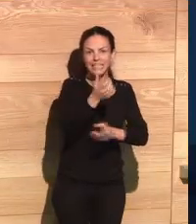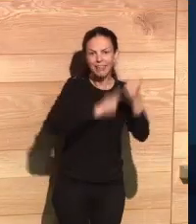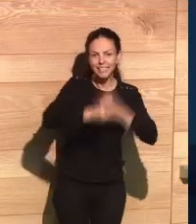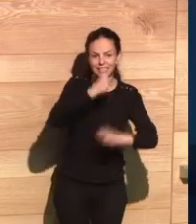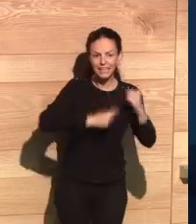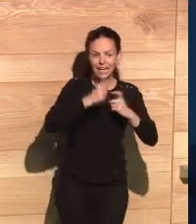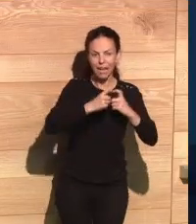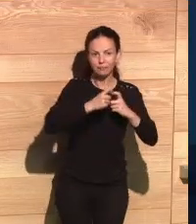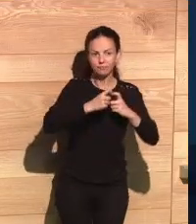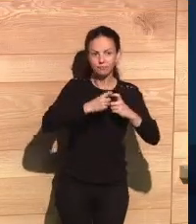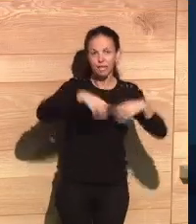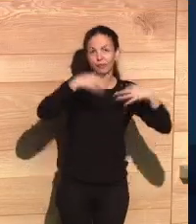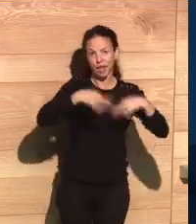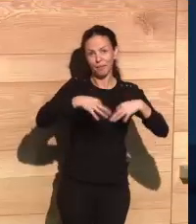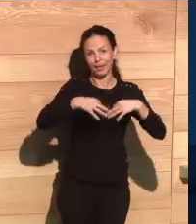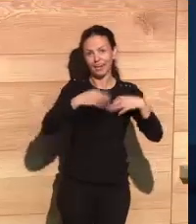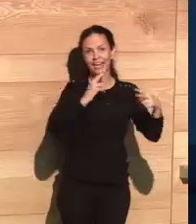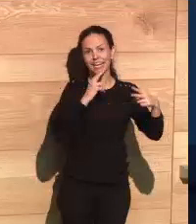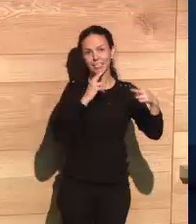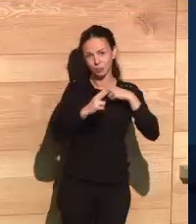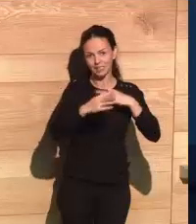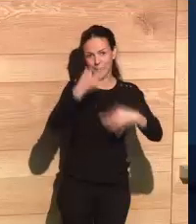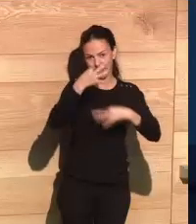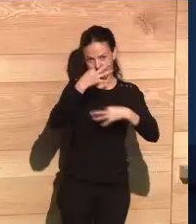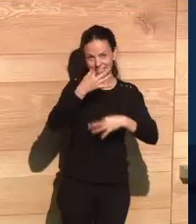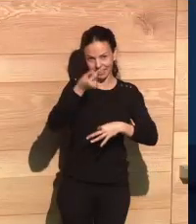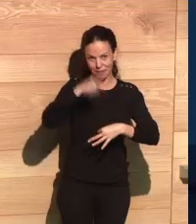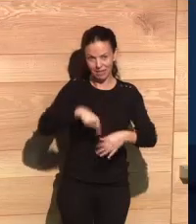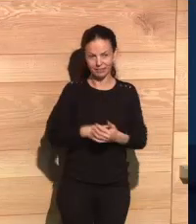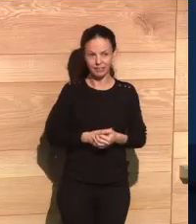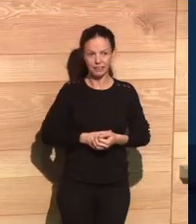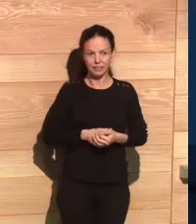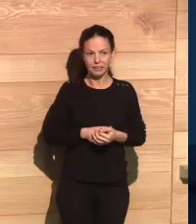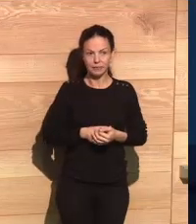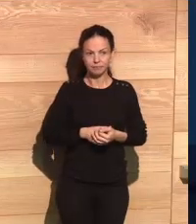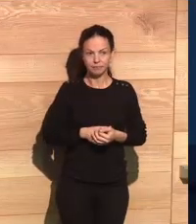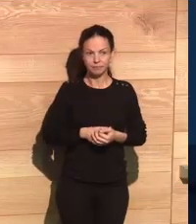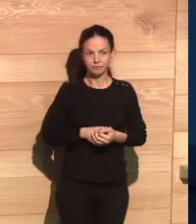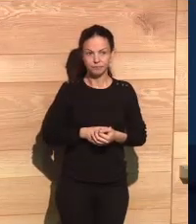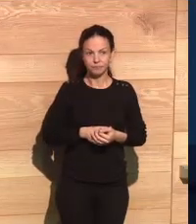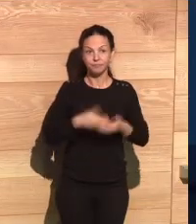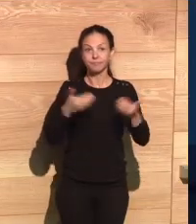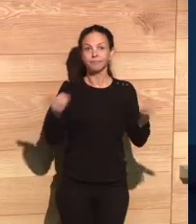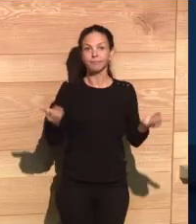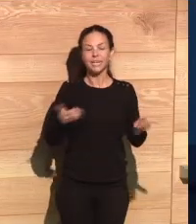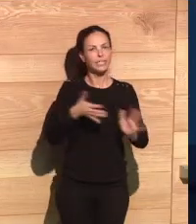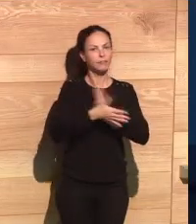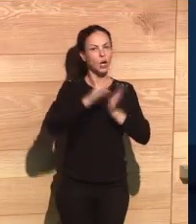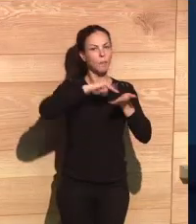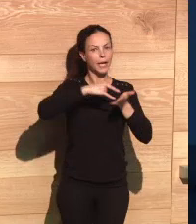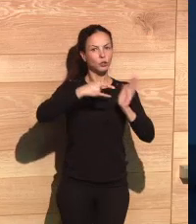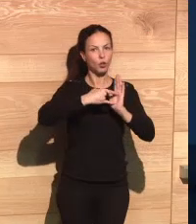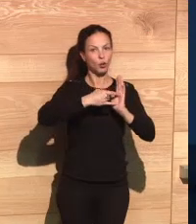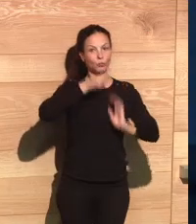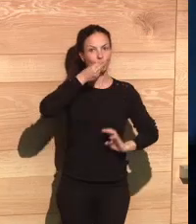mask any question, the answer to any mathematical or statistical question that we might